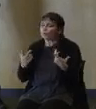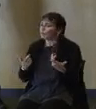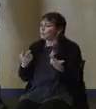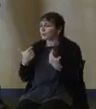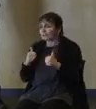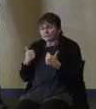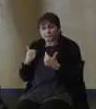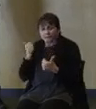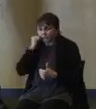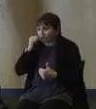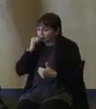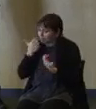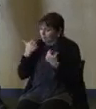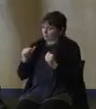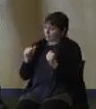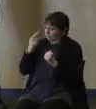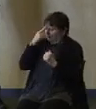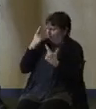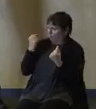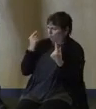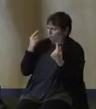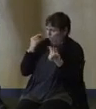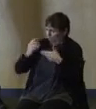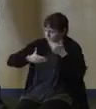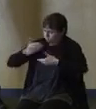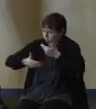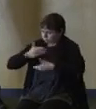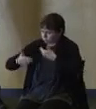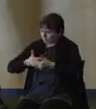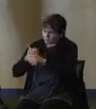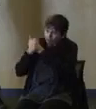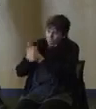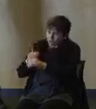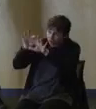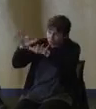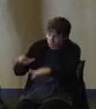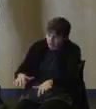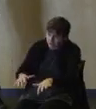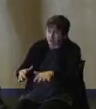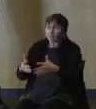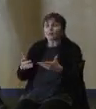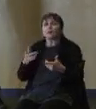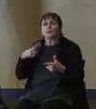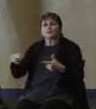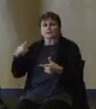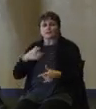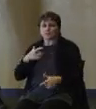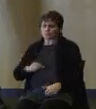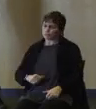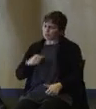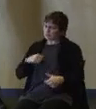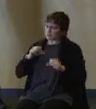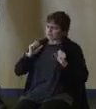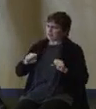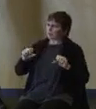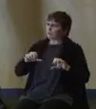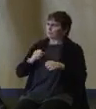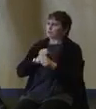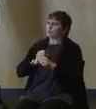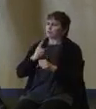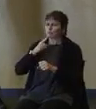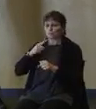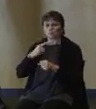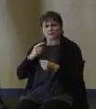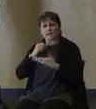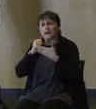time, just as it's falling. And they do it until they can see that road. They take great, great pride in being able to make sure New Jersey moves.